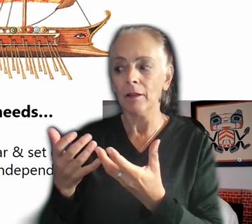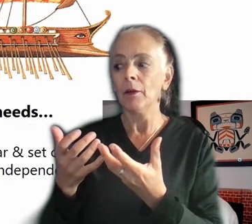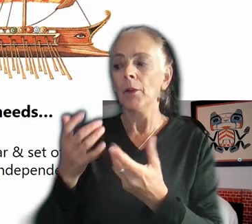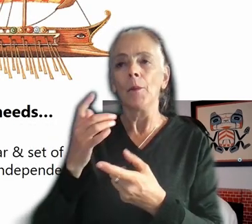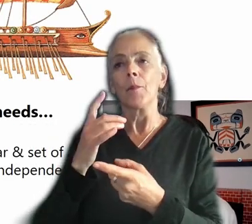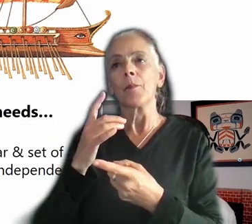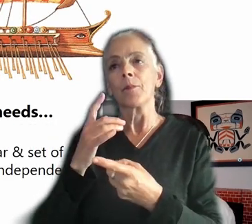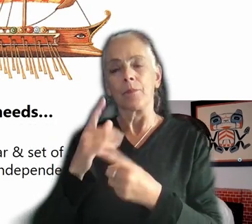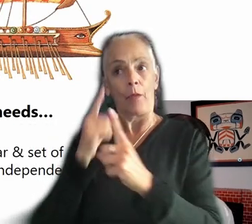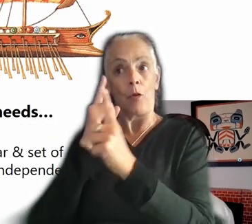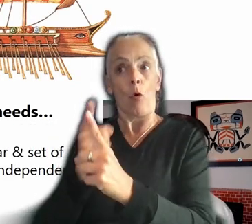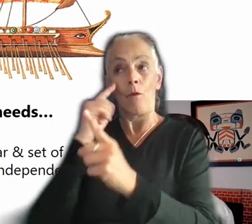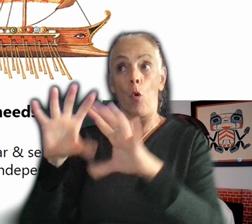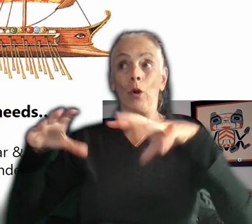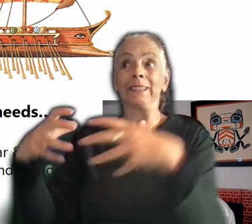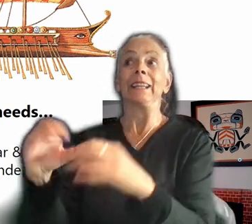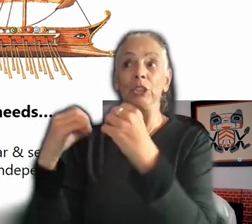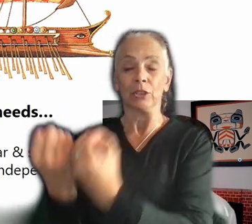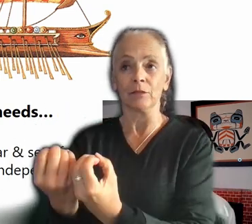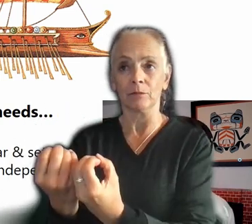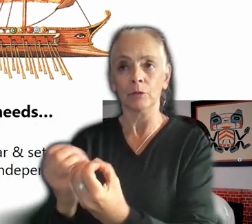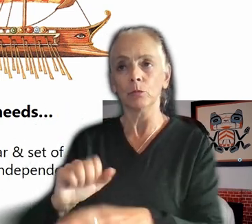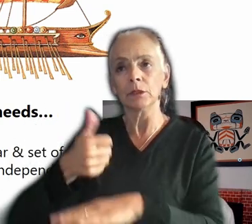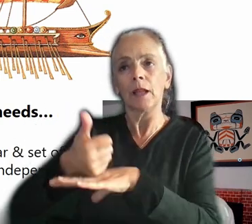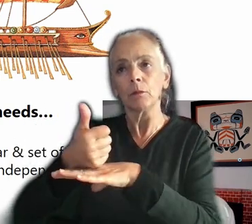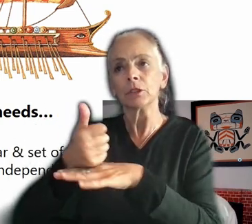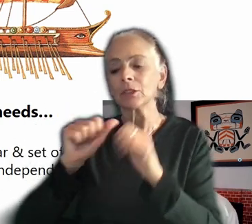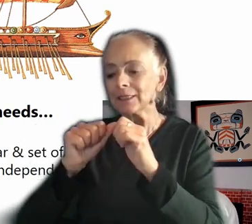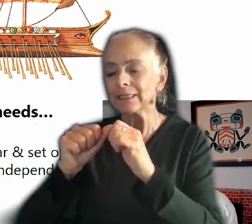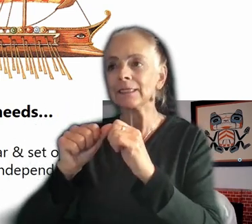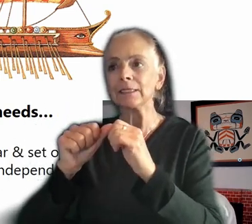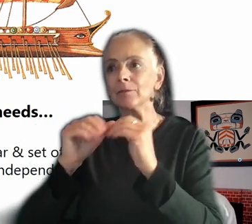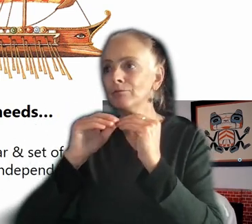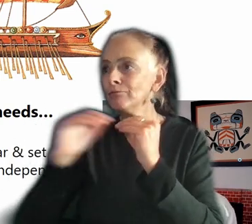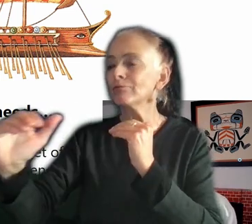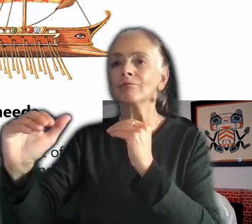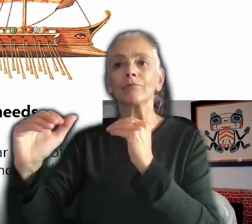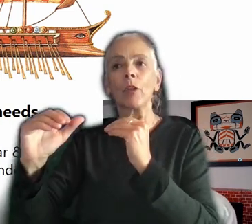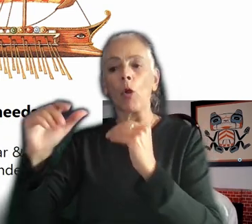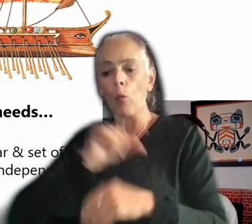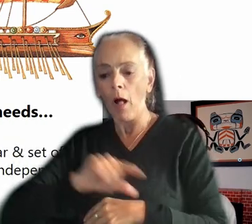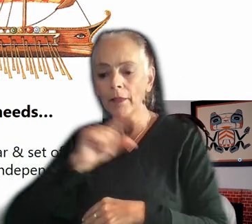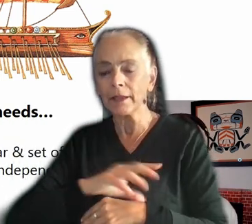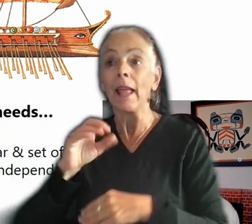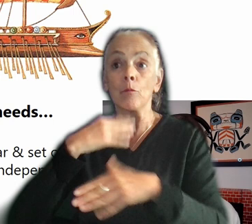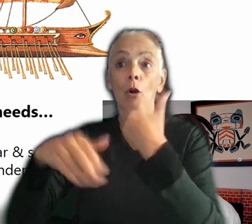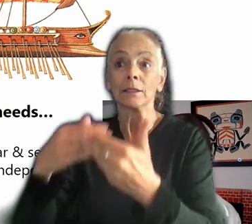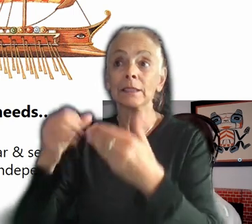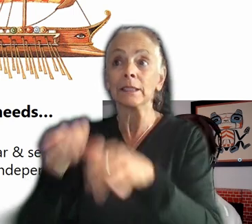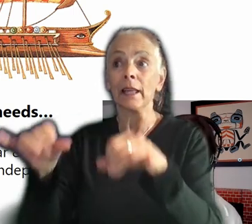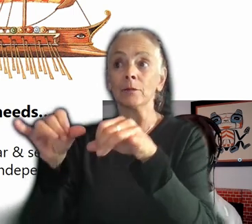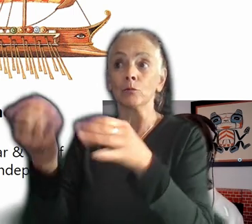The goal of an organization is really to establish a consistent quality bar and a set of replicable processes, independent of specific